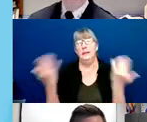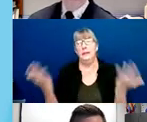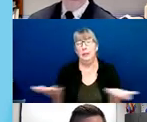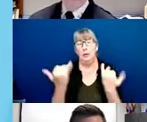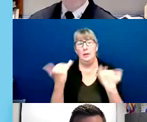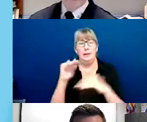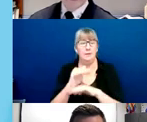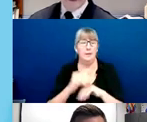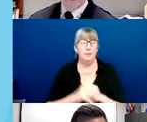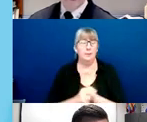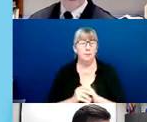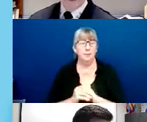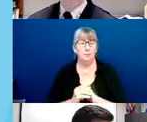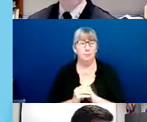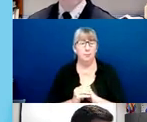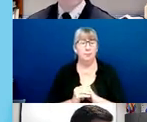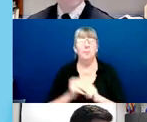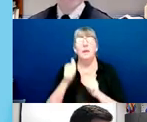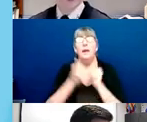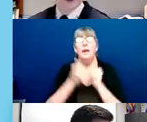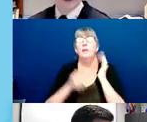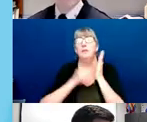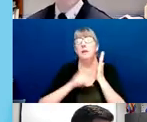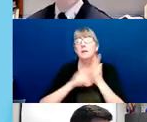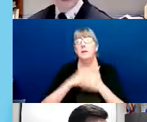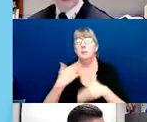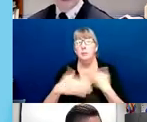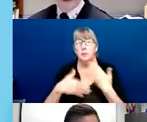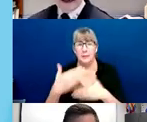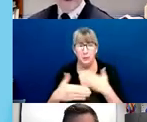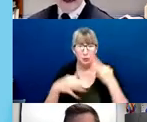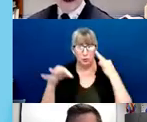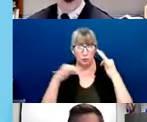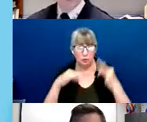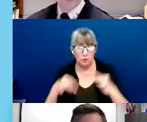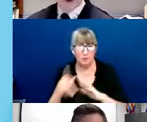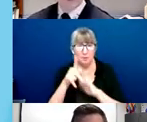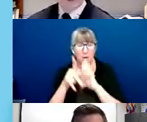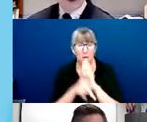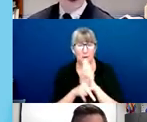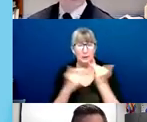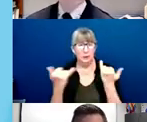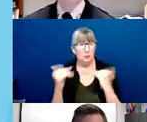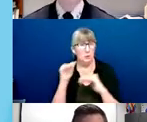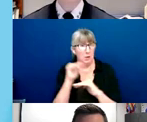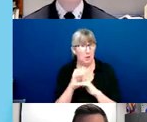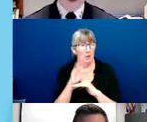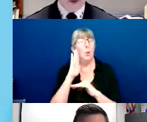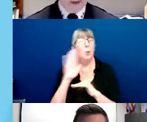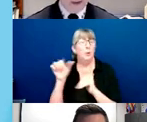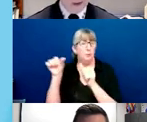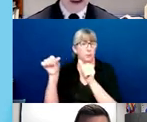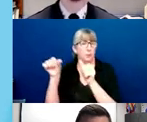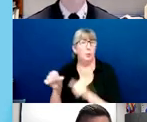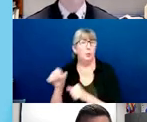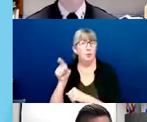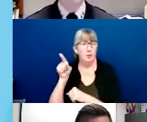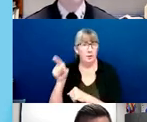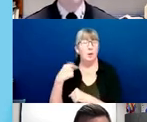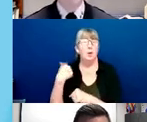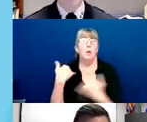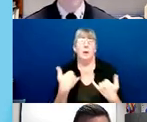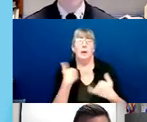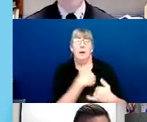Every investigative procedure that is not described in the policy this evening will soon be posted as we are reviewing and